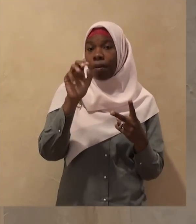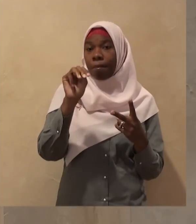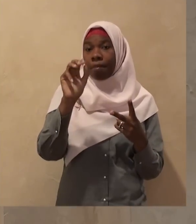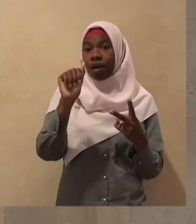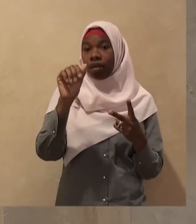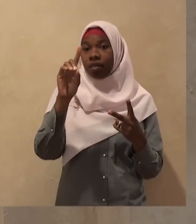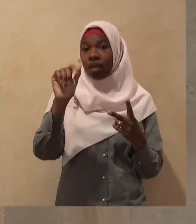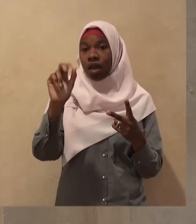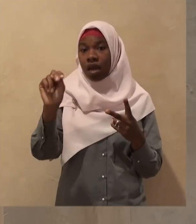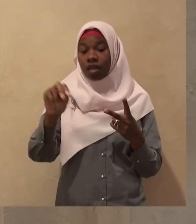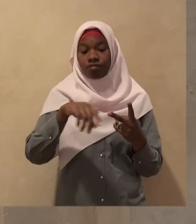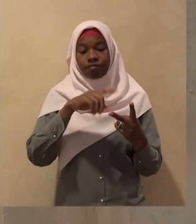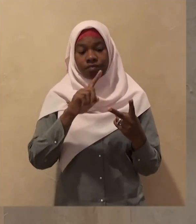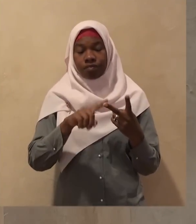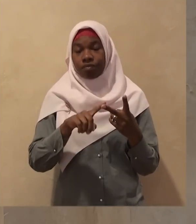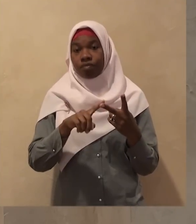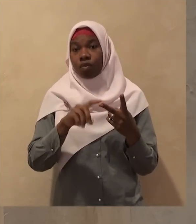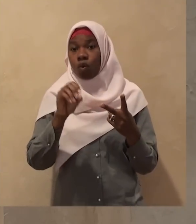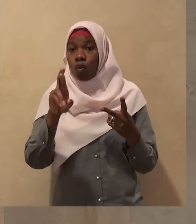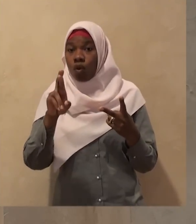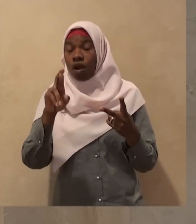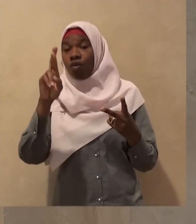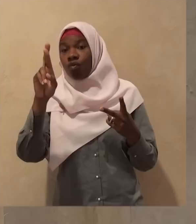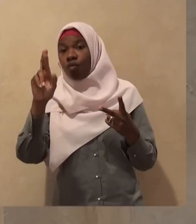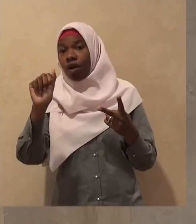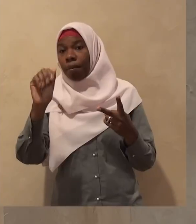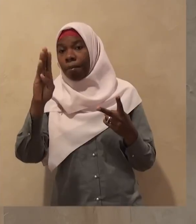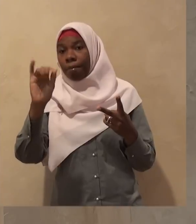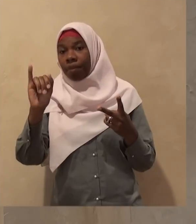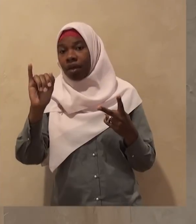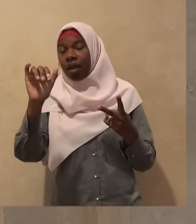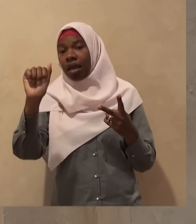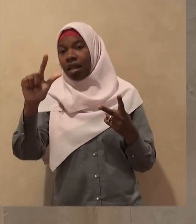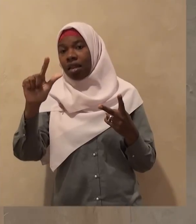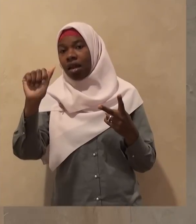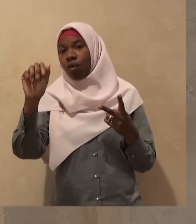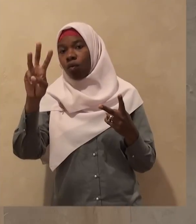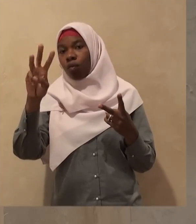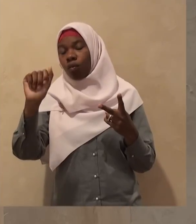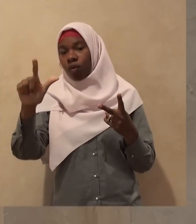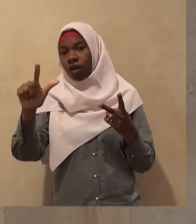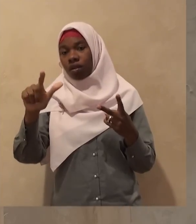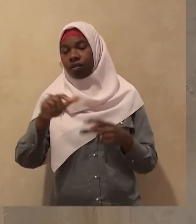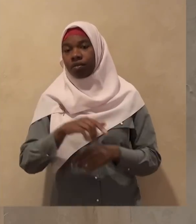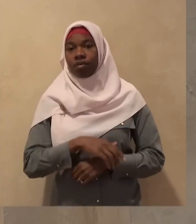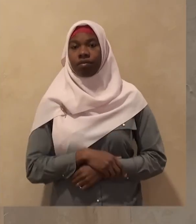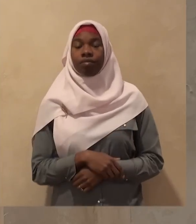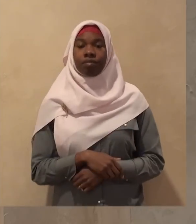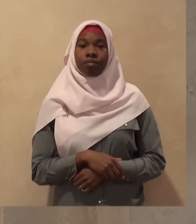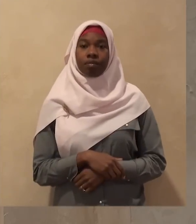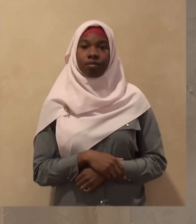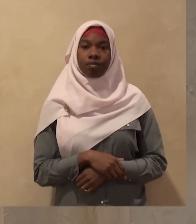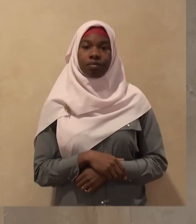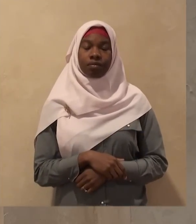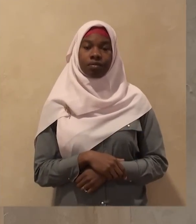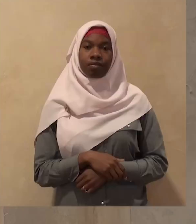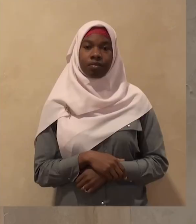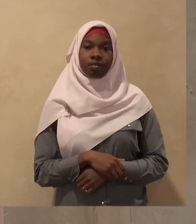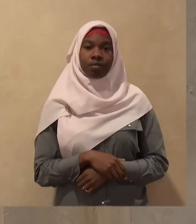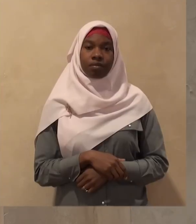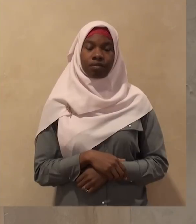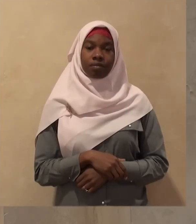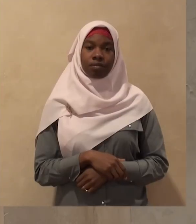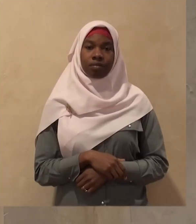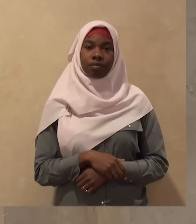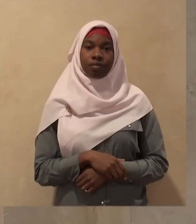so dear brothers and sisters this month the date of this event is